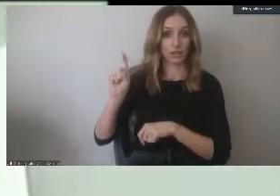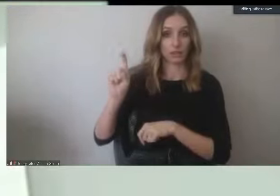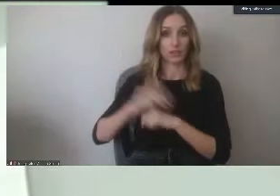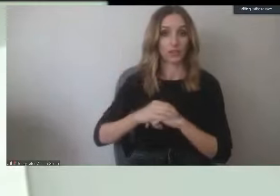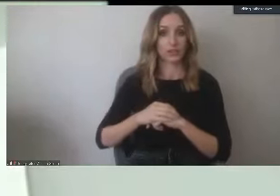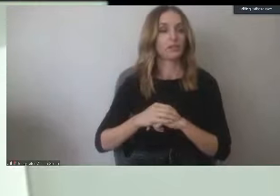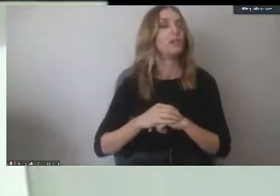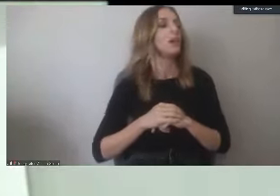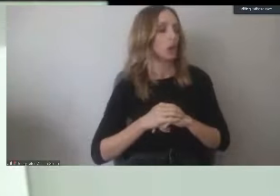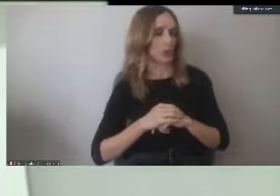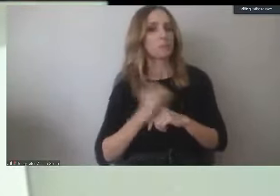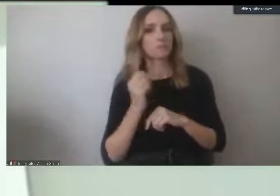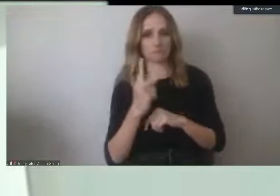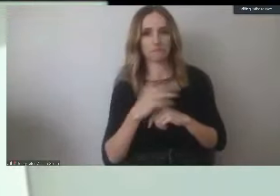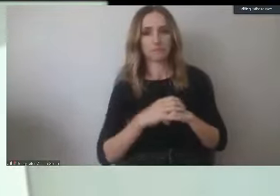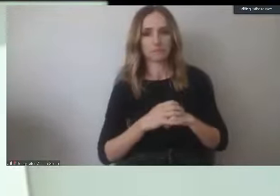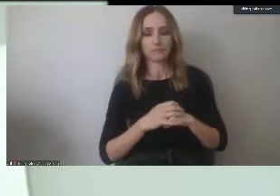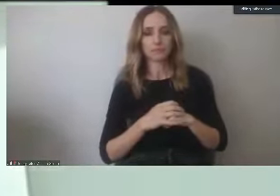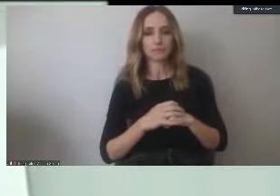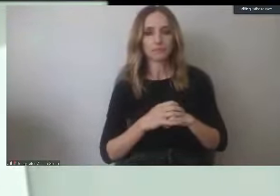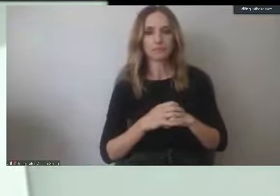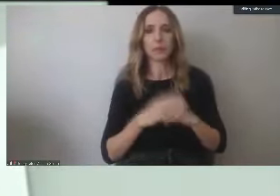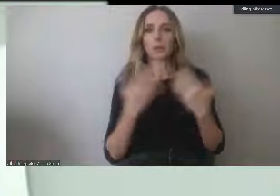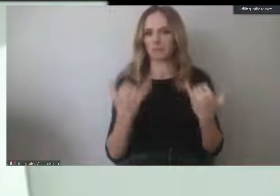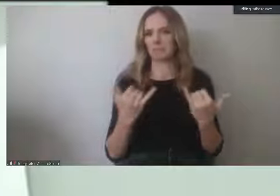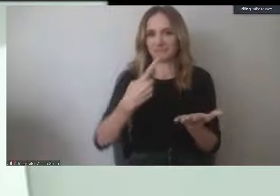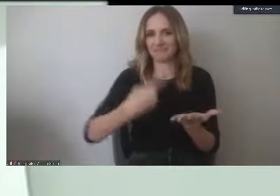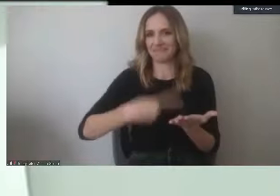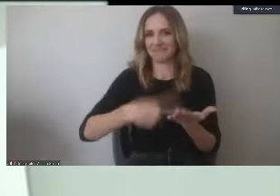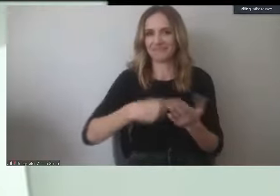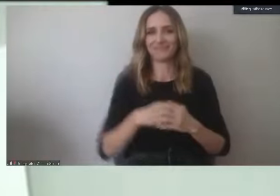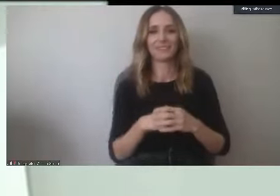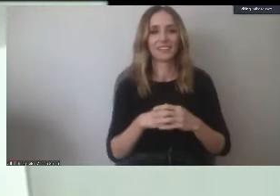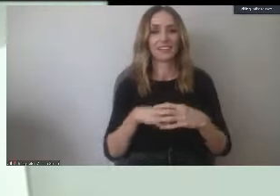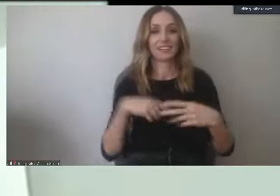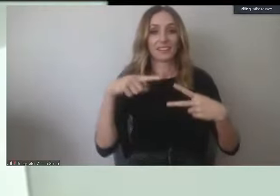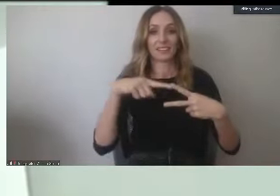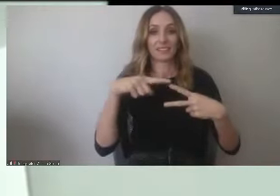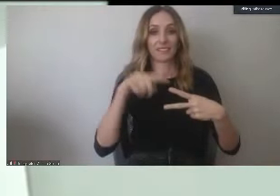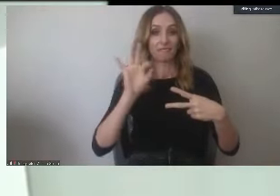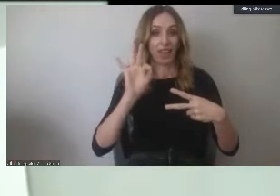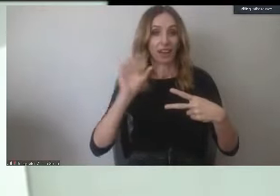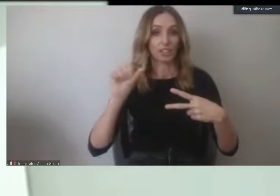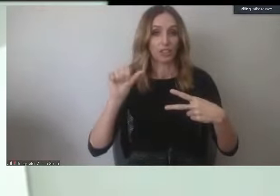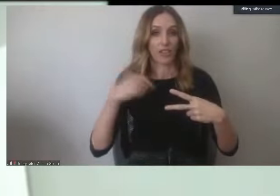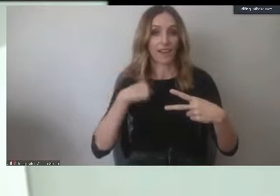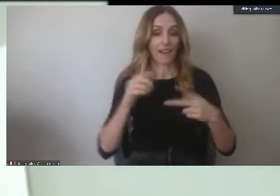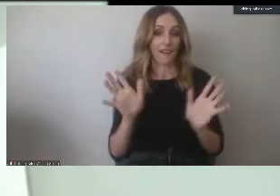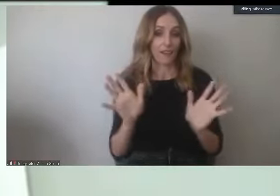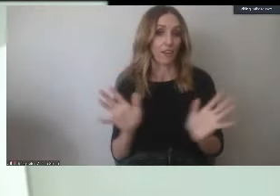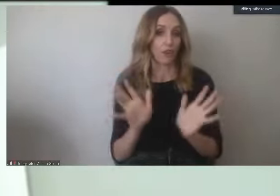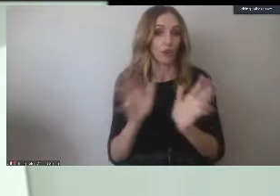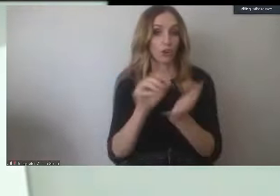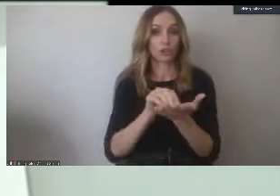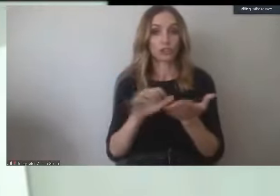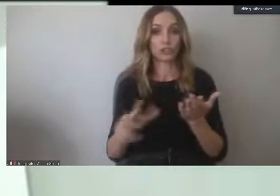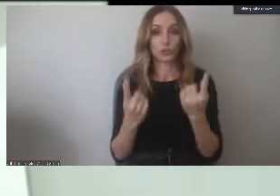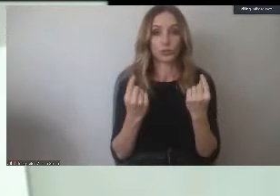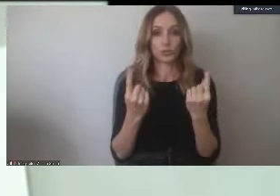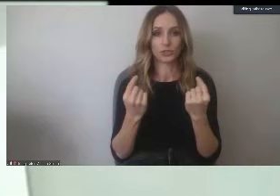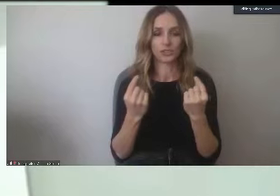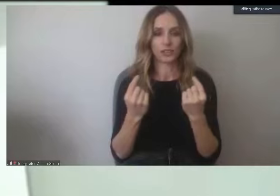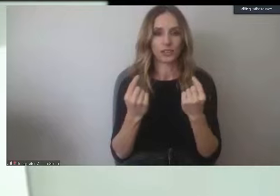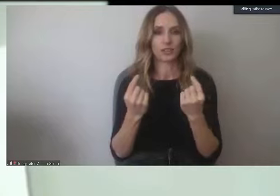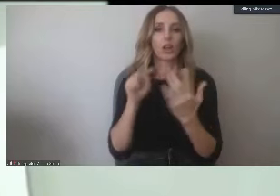Okay, so a couple questions. Let's talk about this. So for financial aid, what I strongly encourage students to do is to, again, visit the